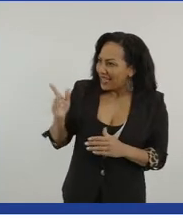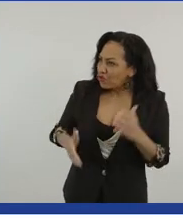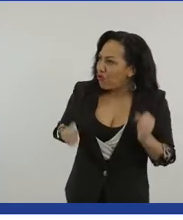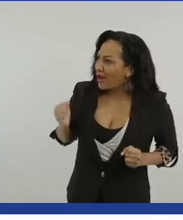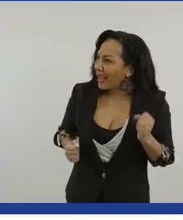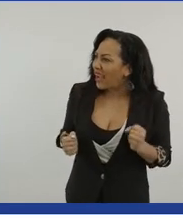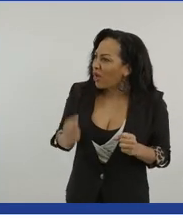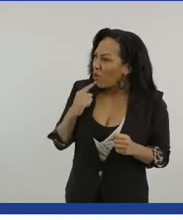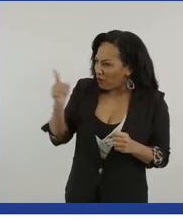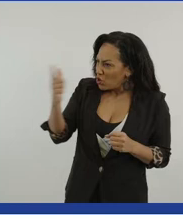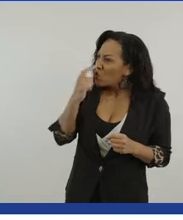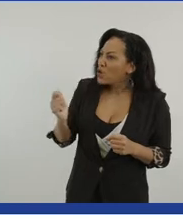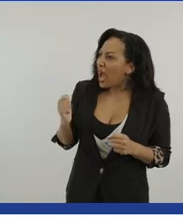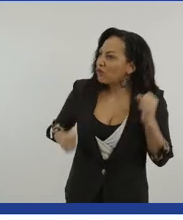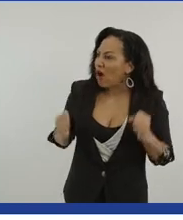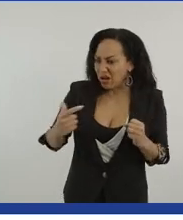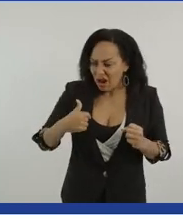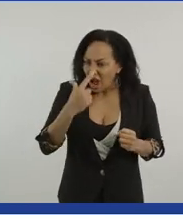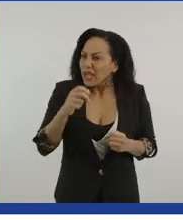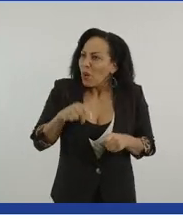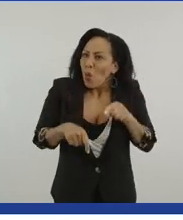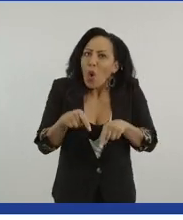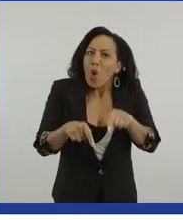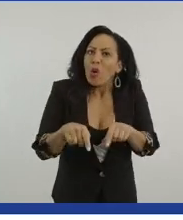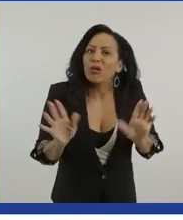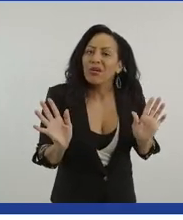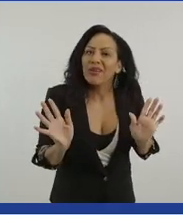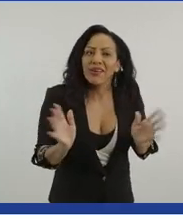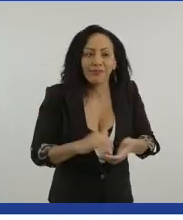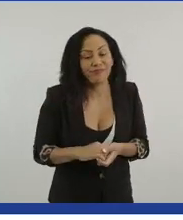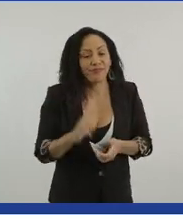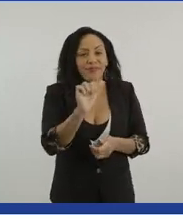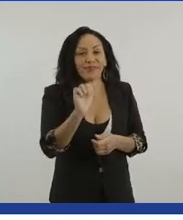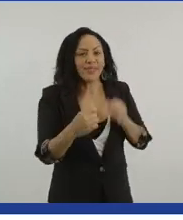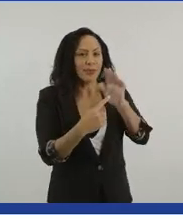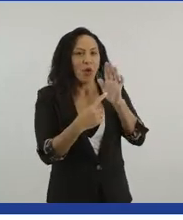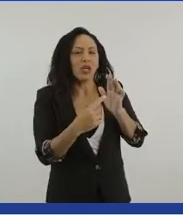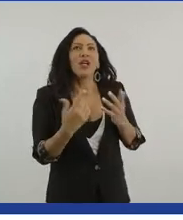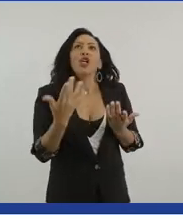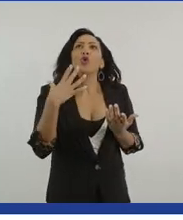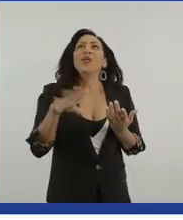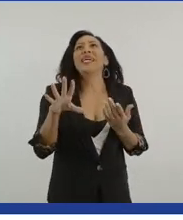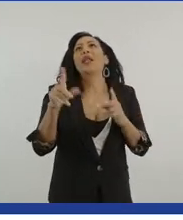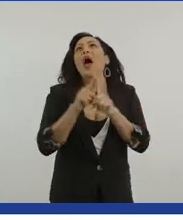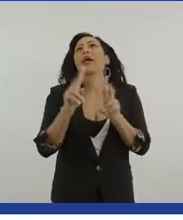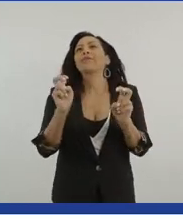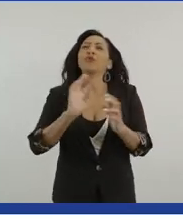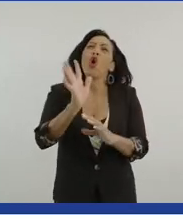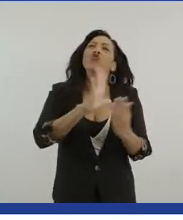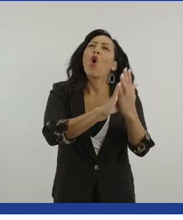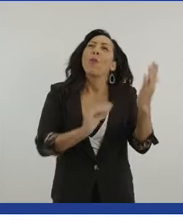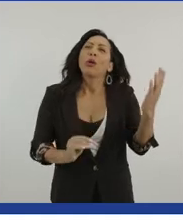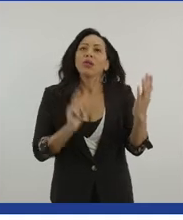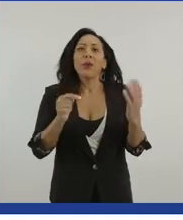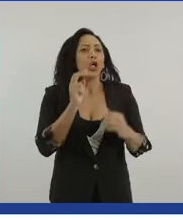what's important, isn't it? It's important to have, have, um, again, not role models, just see, see people that are doing,